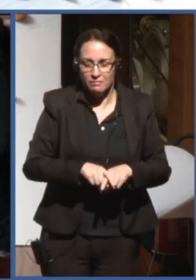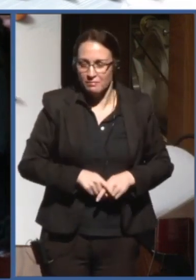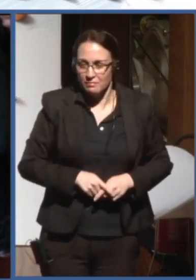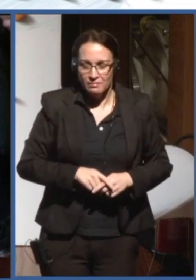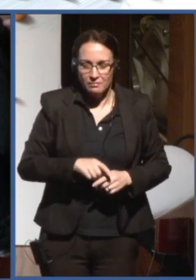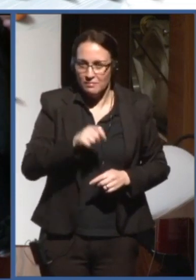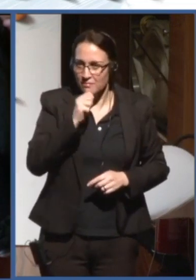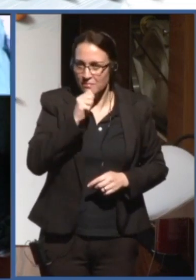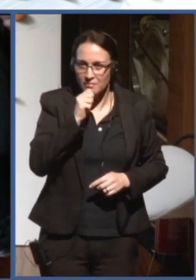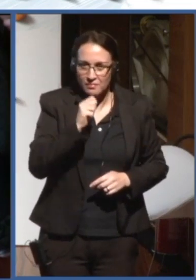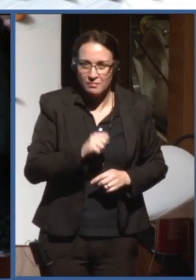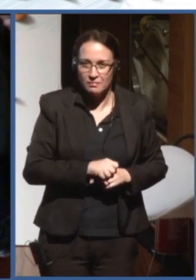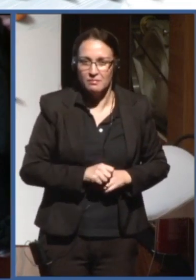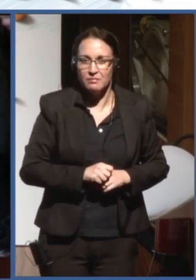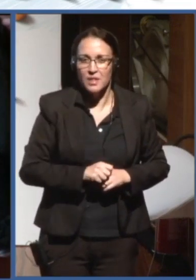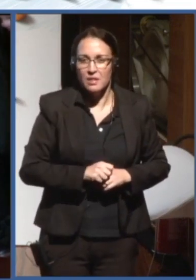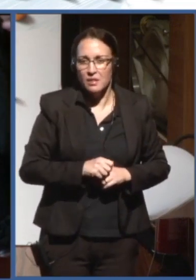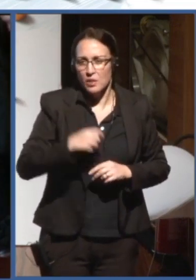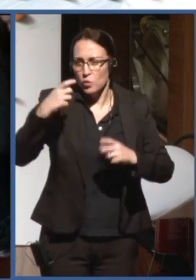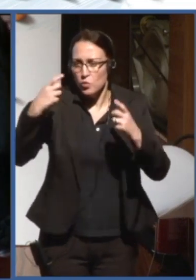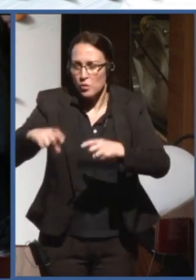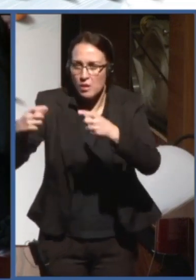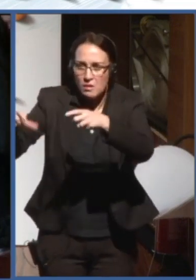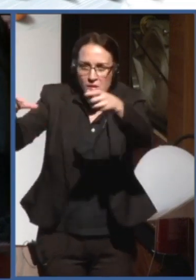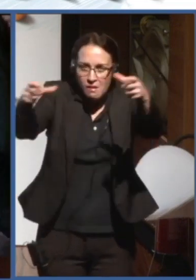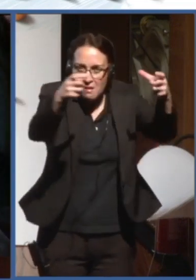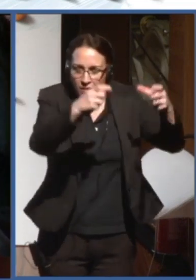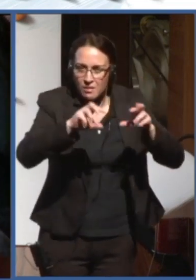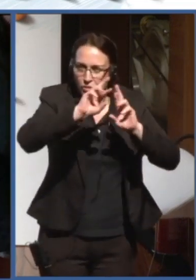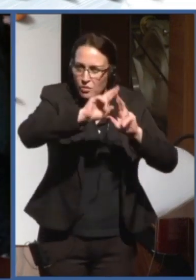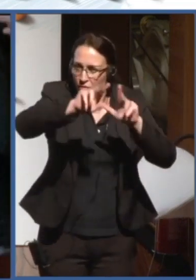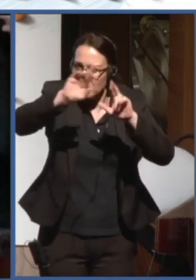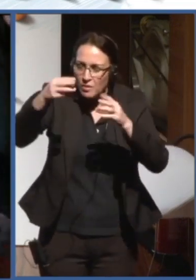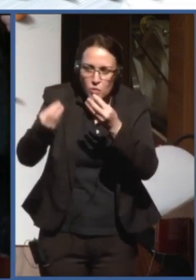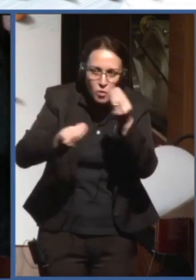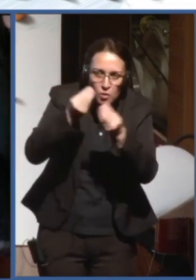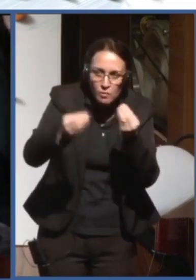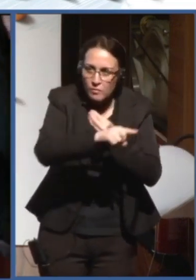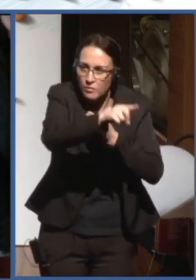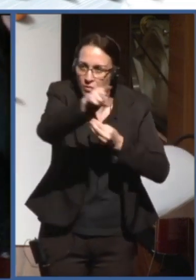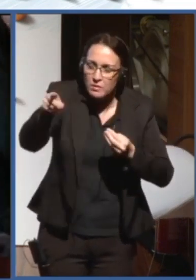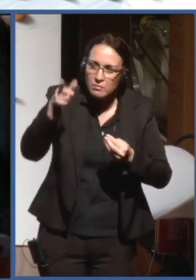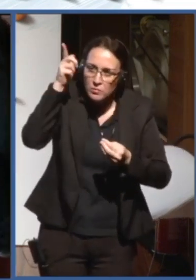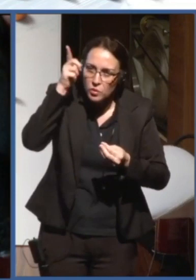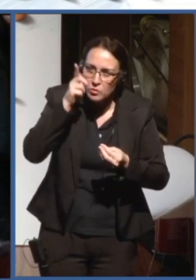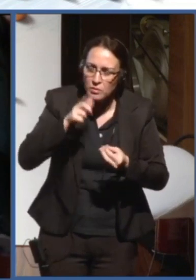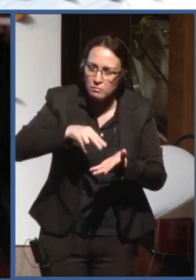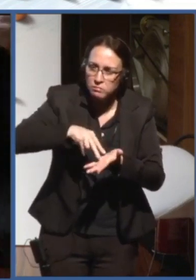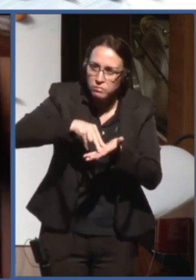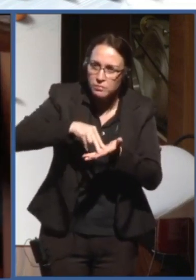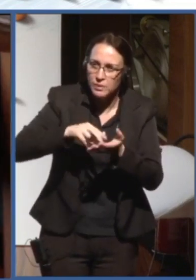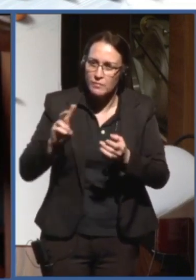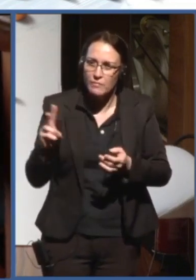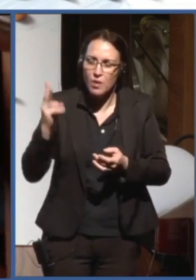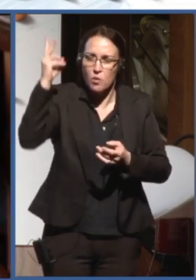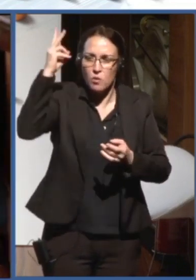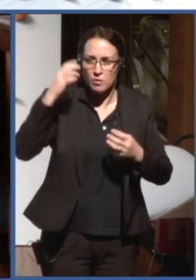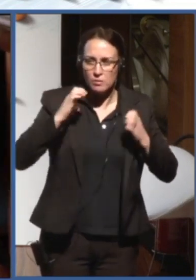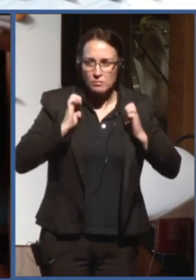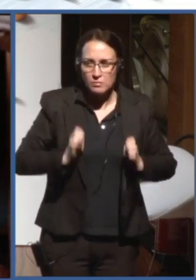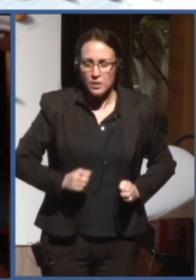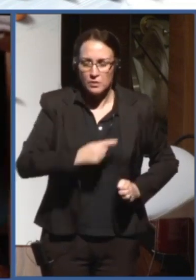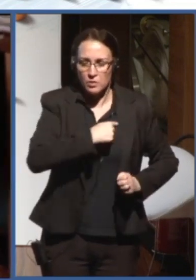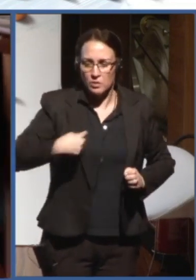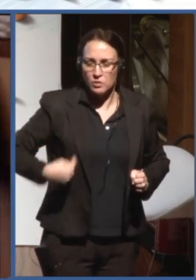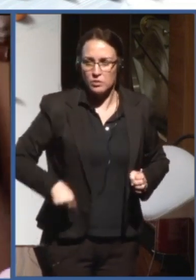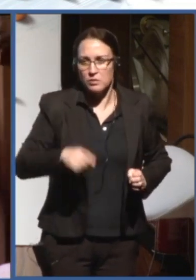with the developments in China, and to preserve ethical values? And I myself have been working on ethical values and gender